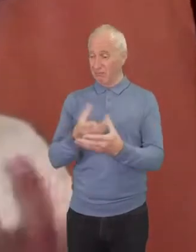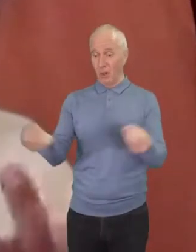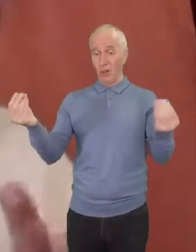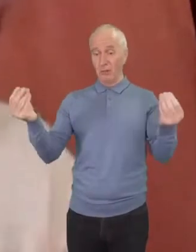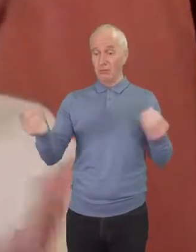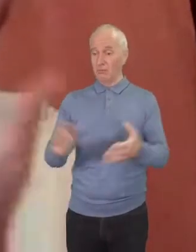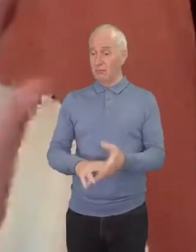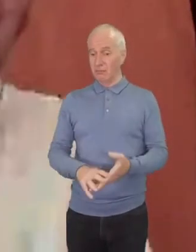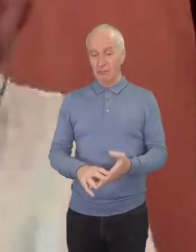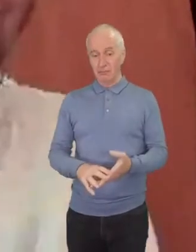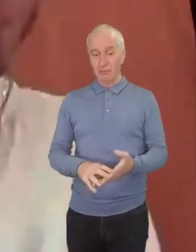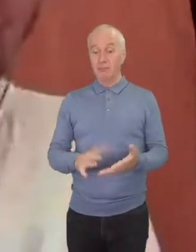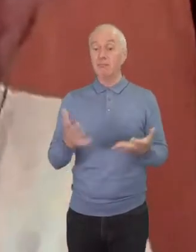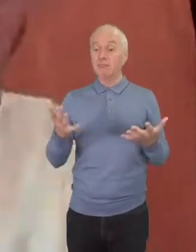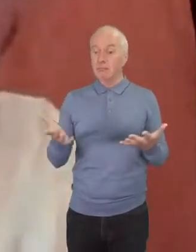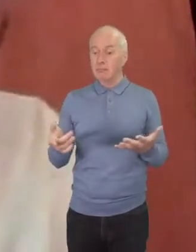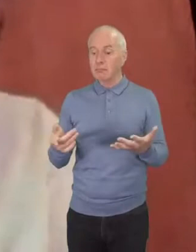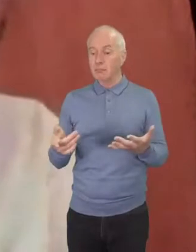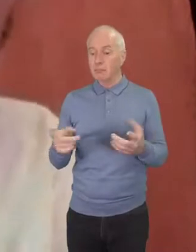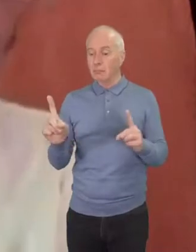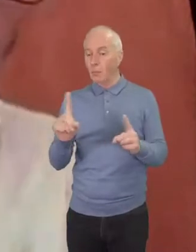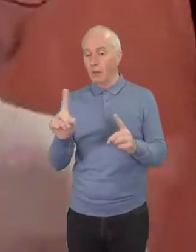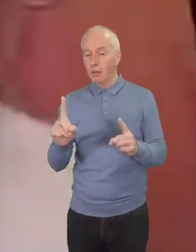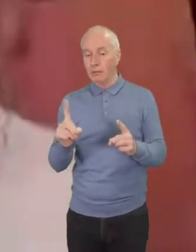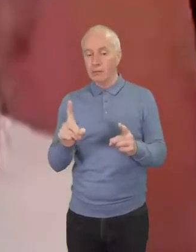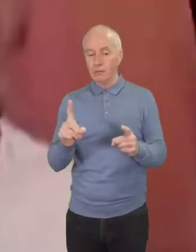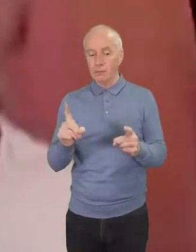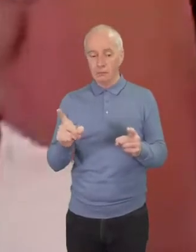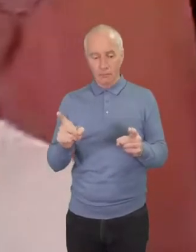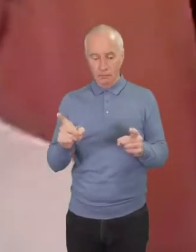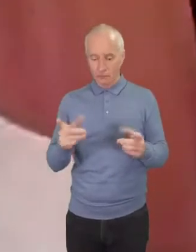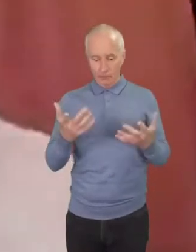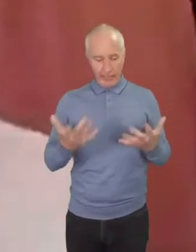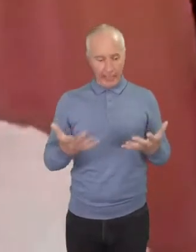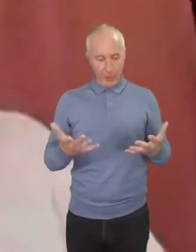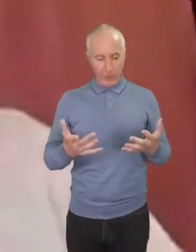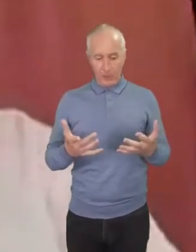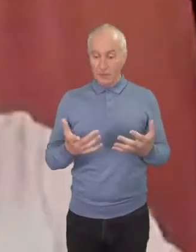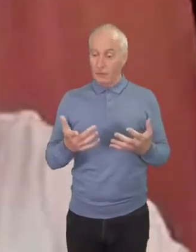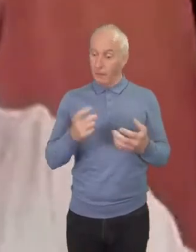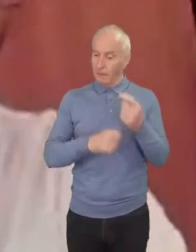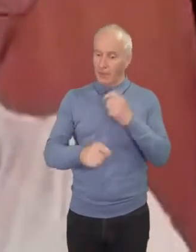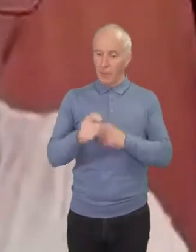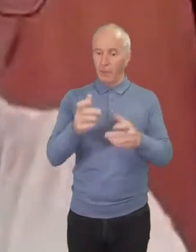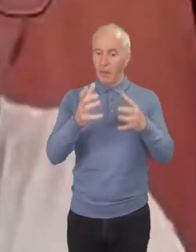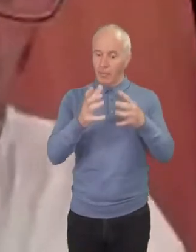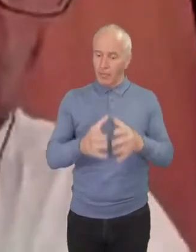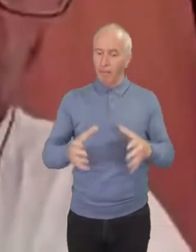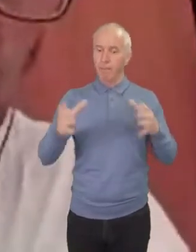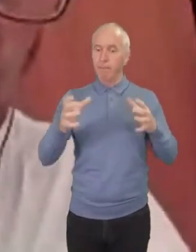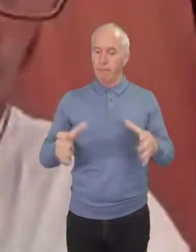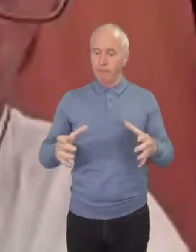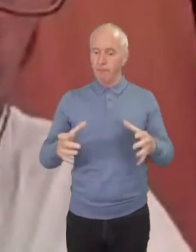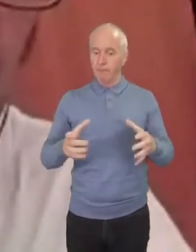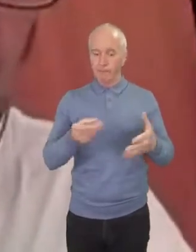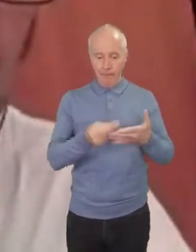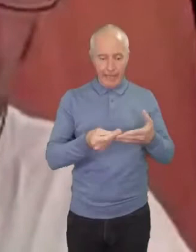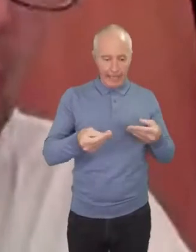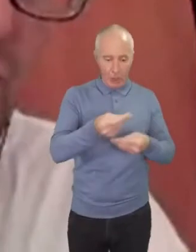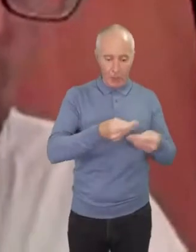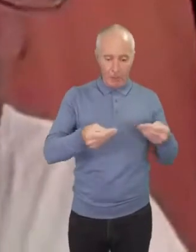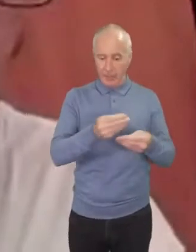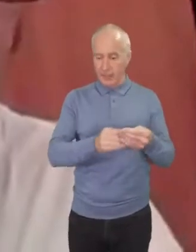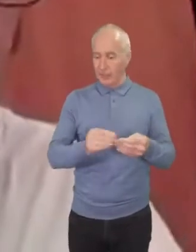replacement replacement industries that's come in that is now one of the largest economies in in north